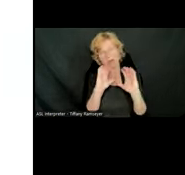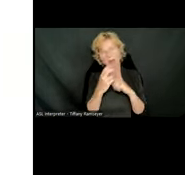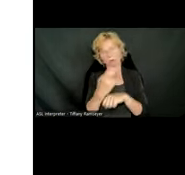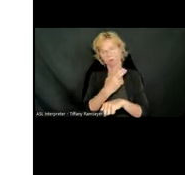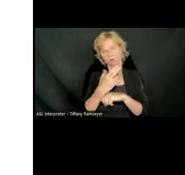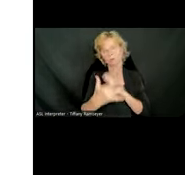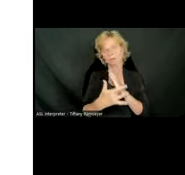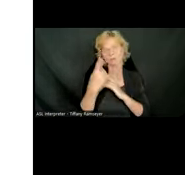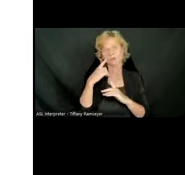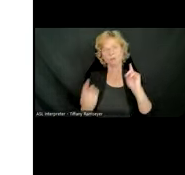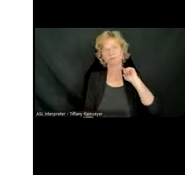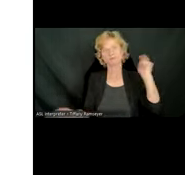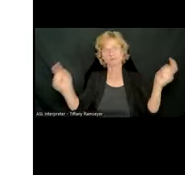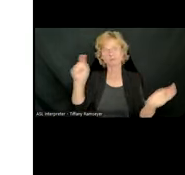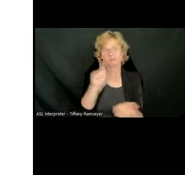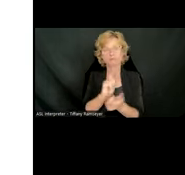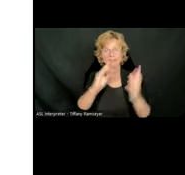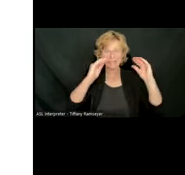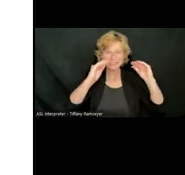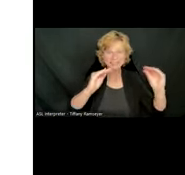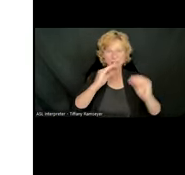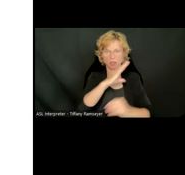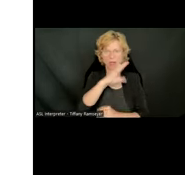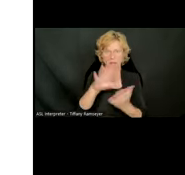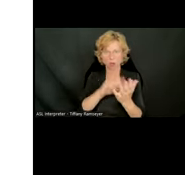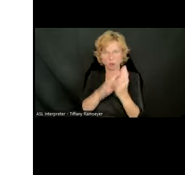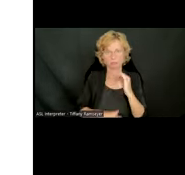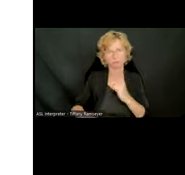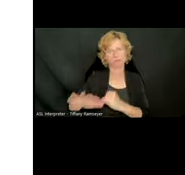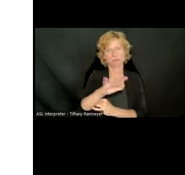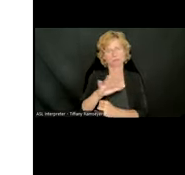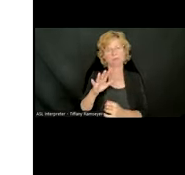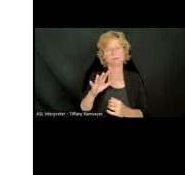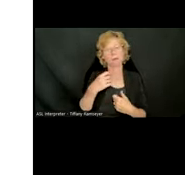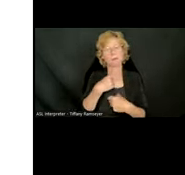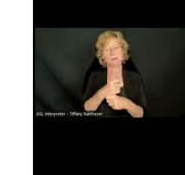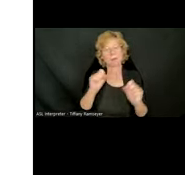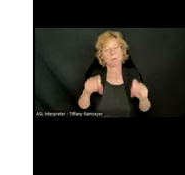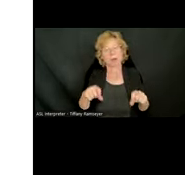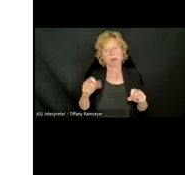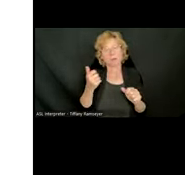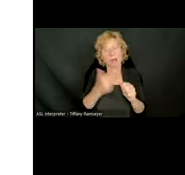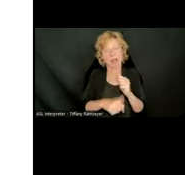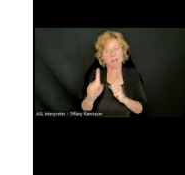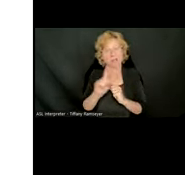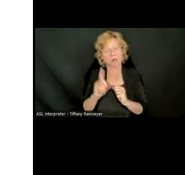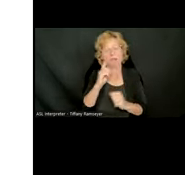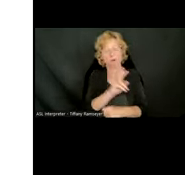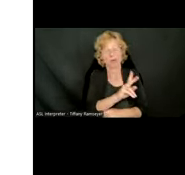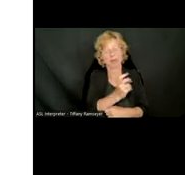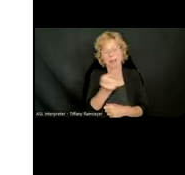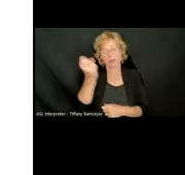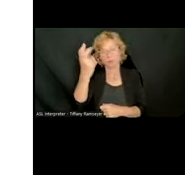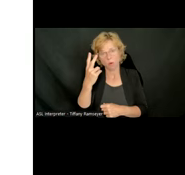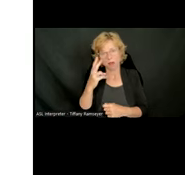teaching and learning and how to make everywhere all the time learning possible for early learners through K-12, higher education,